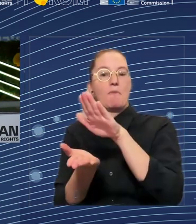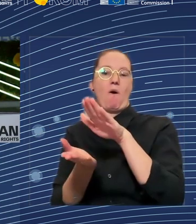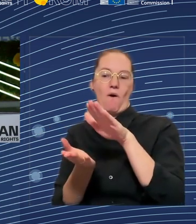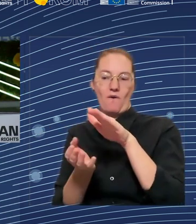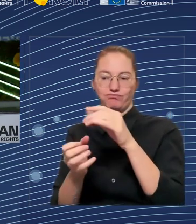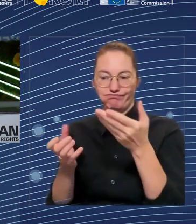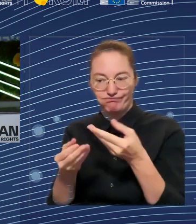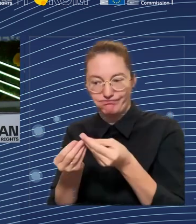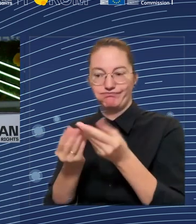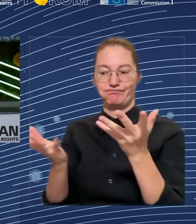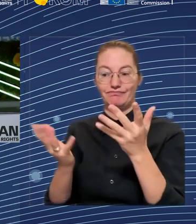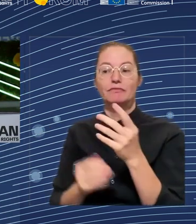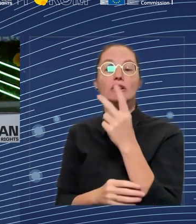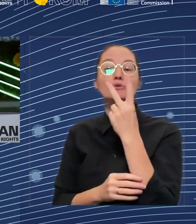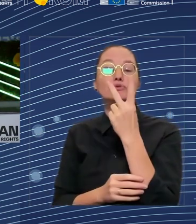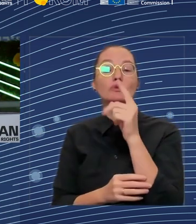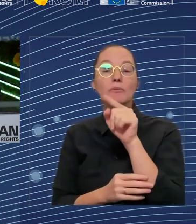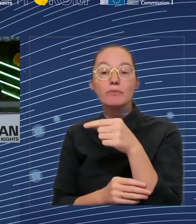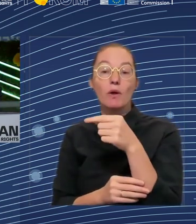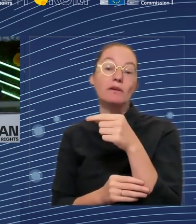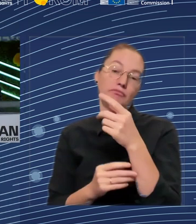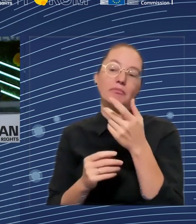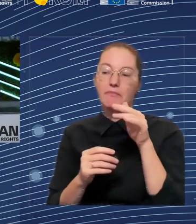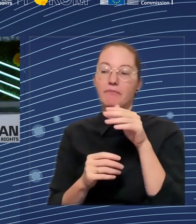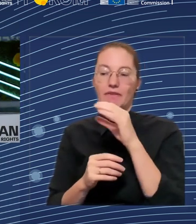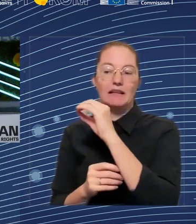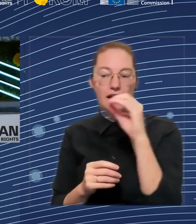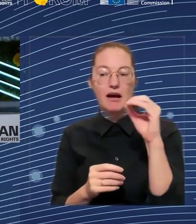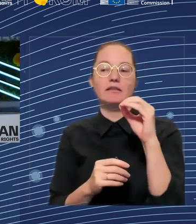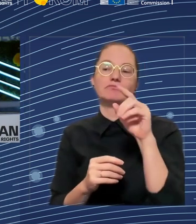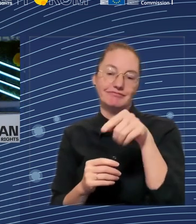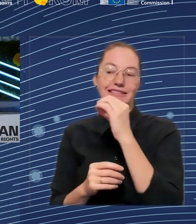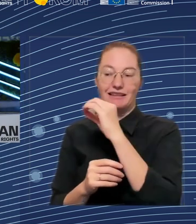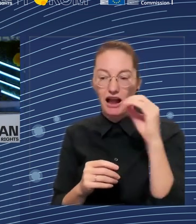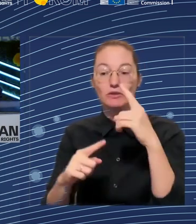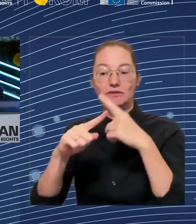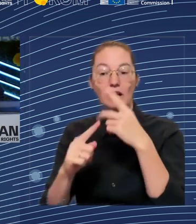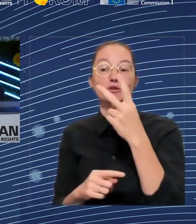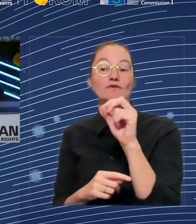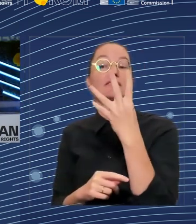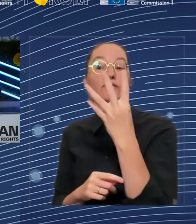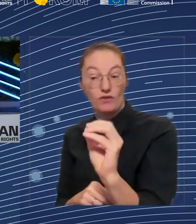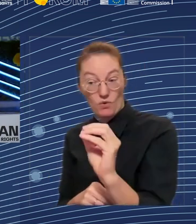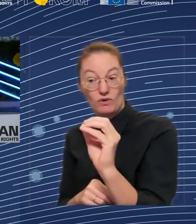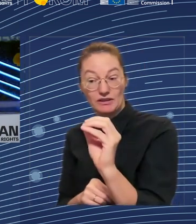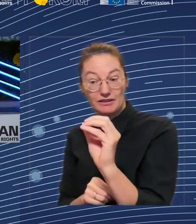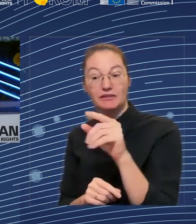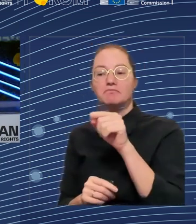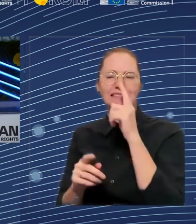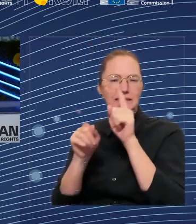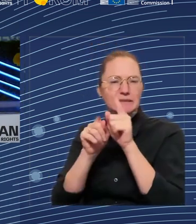update some of these employment impacts from the green transition. And obviously, something like the Net Zero